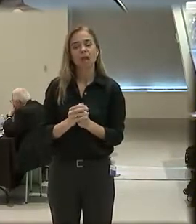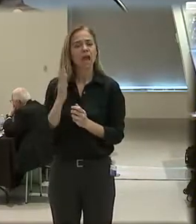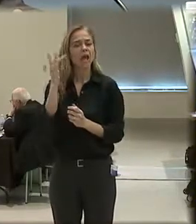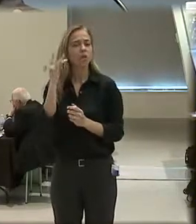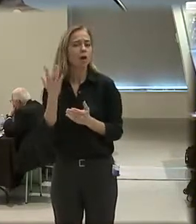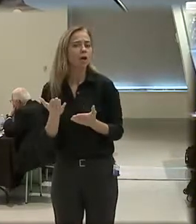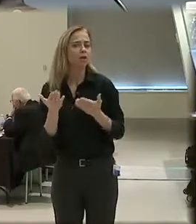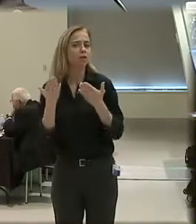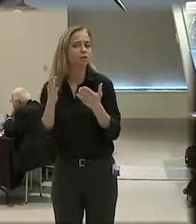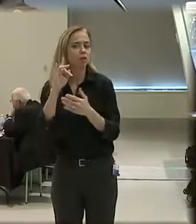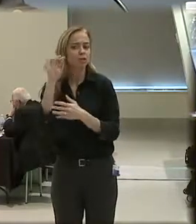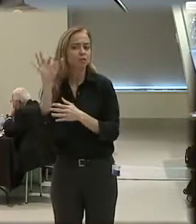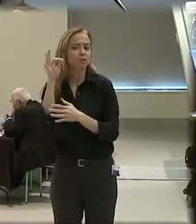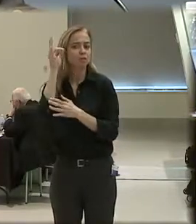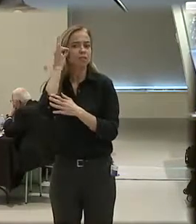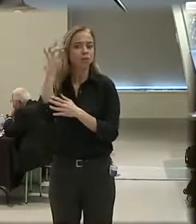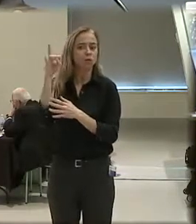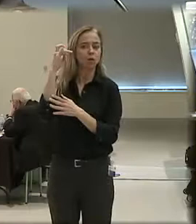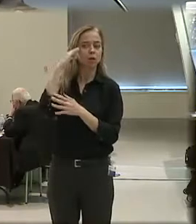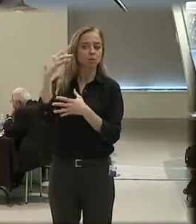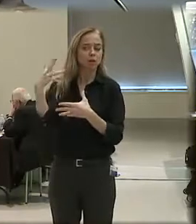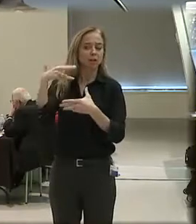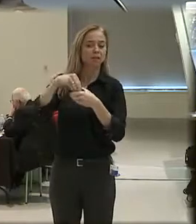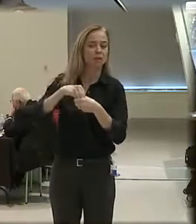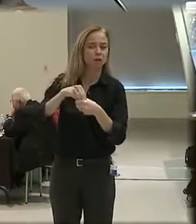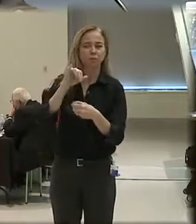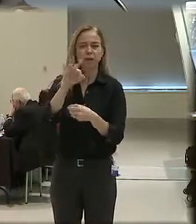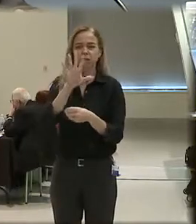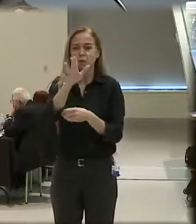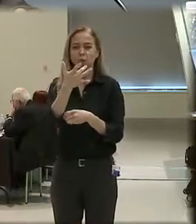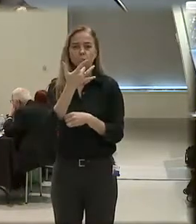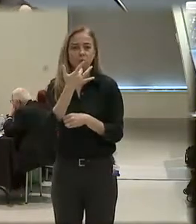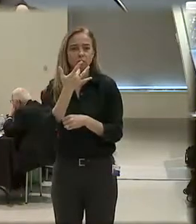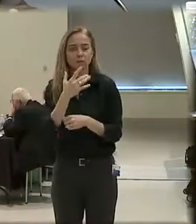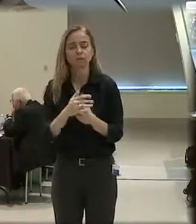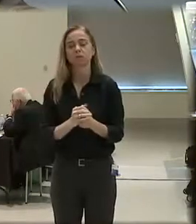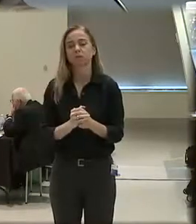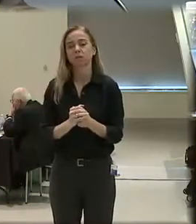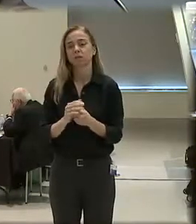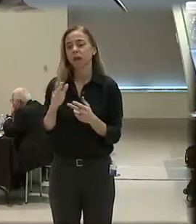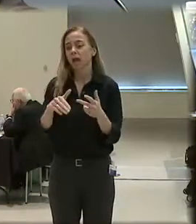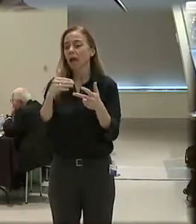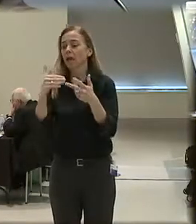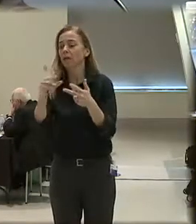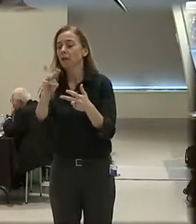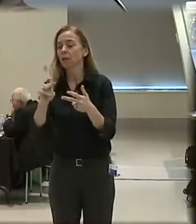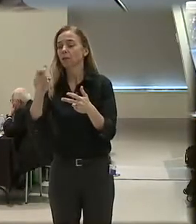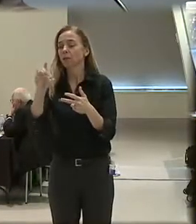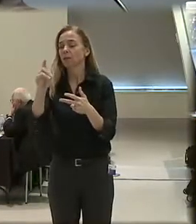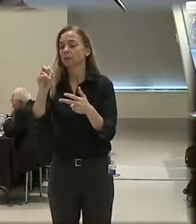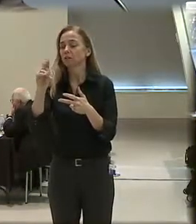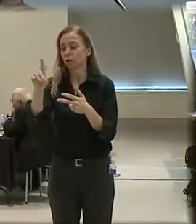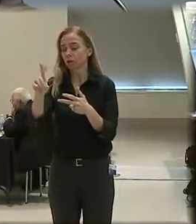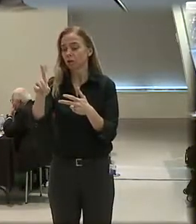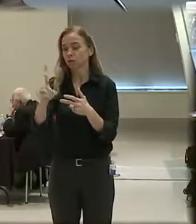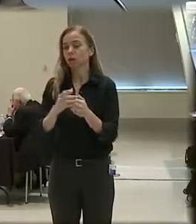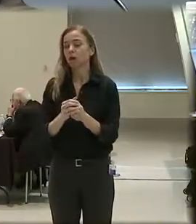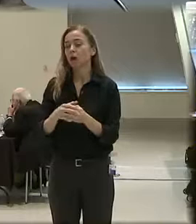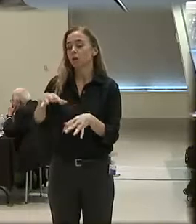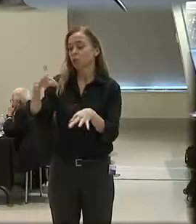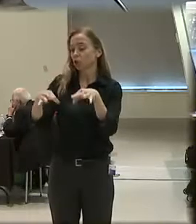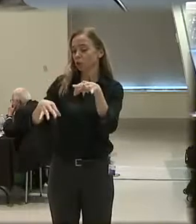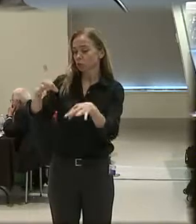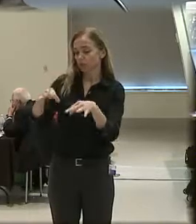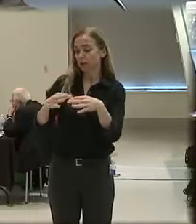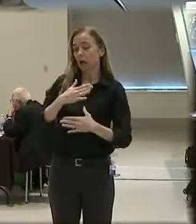would prefer the federal government to be in that role, if that's your preference. And then my question for you, Mr. McDonald, is really about your emphasis on judgment, which